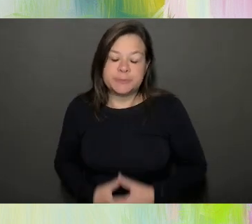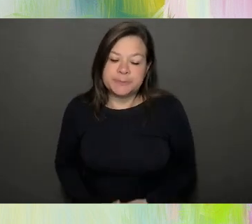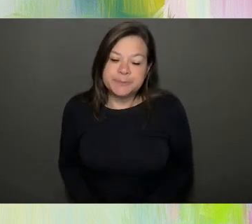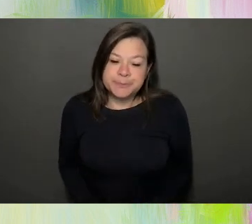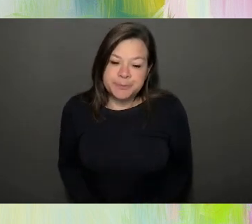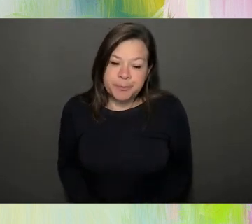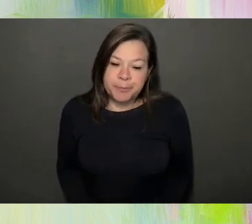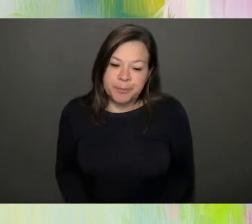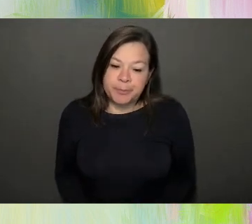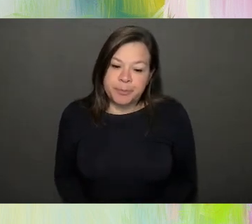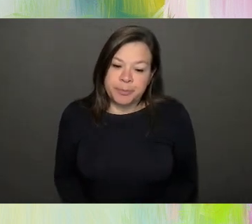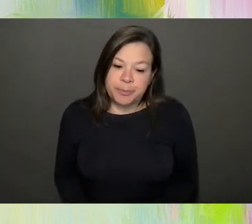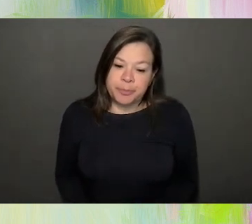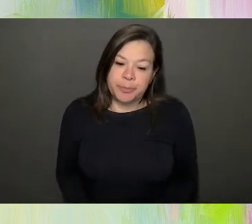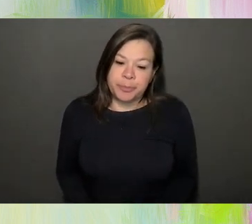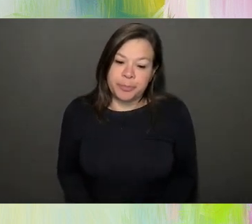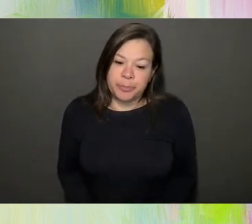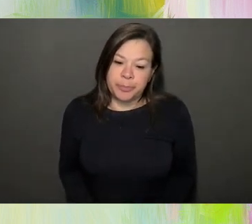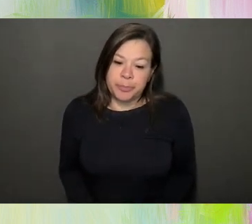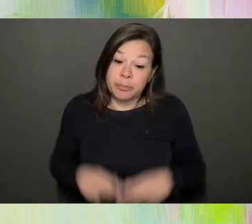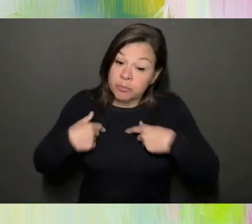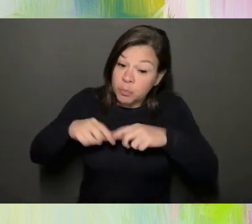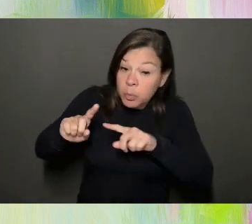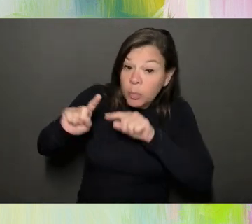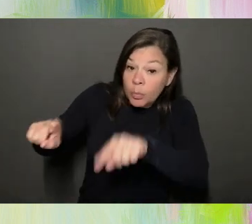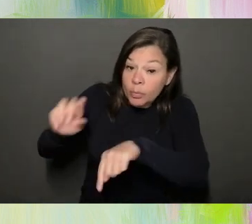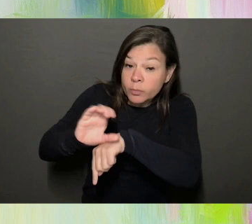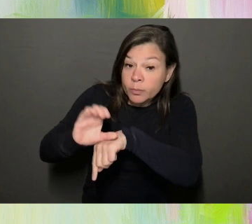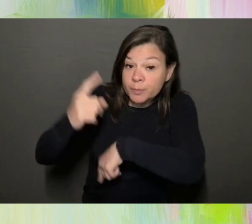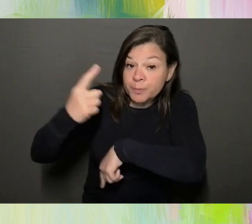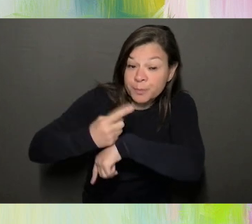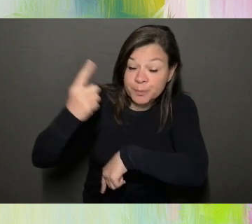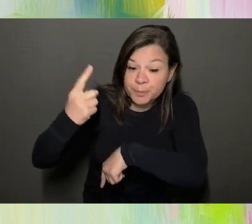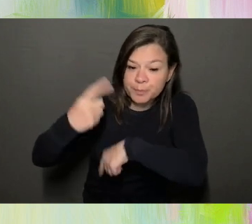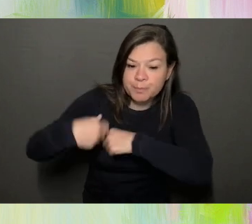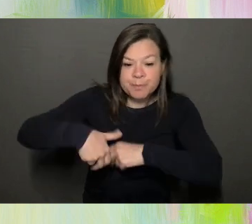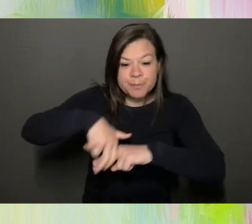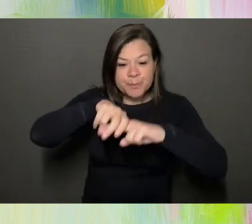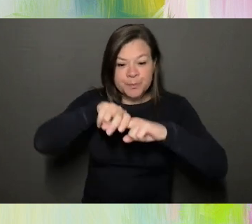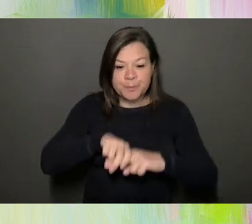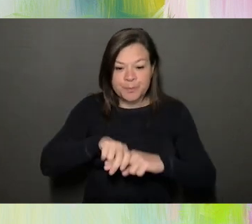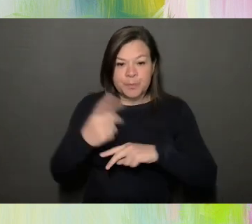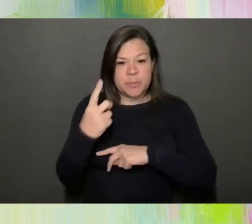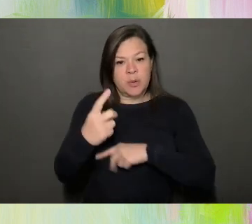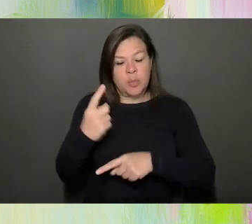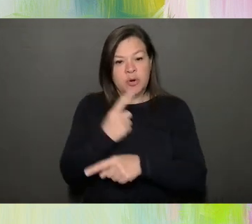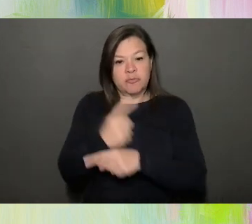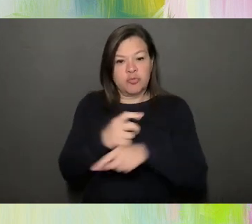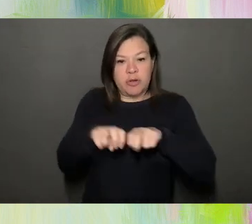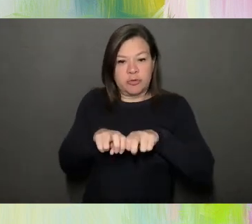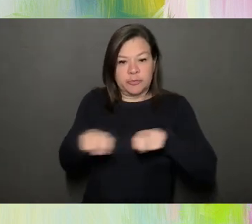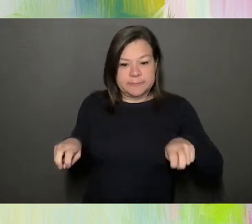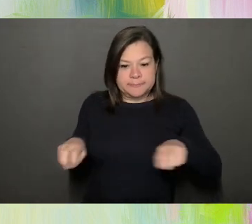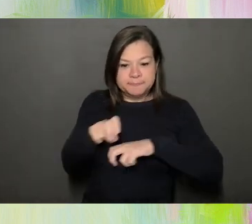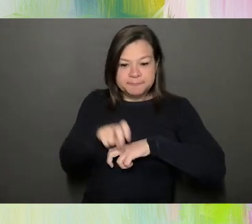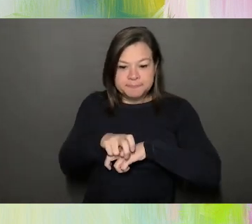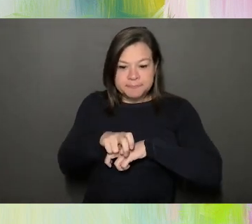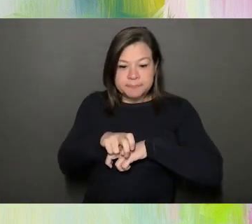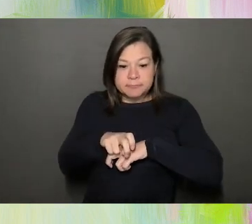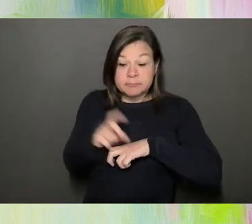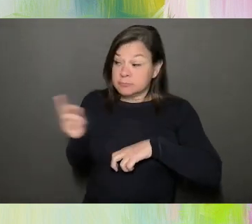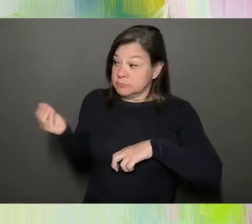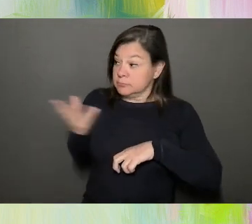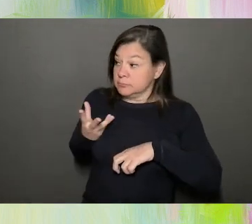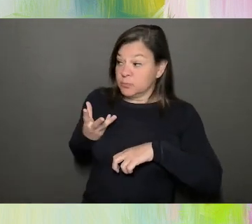participant says, I went to church one day and I sat in one of the regular benches. I was told I could